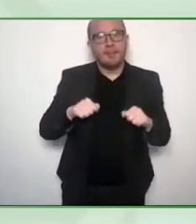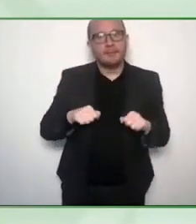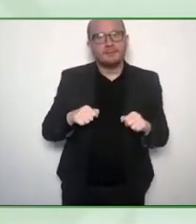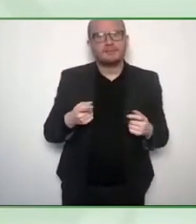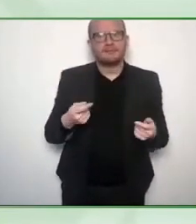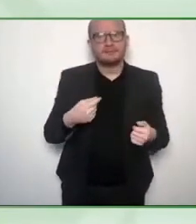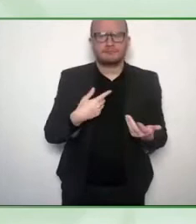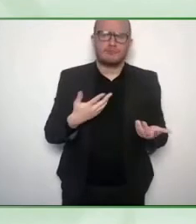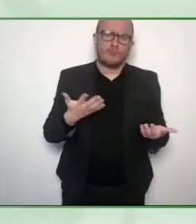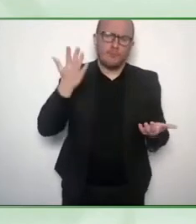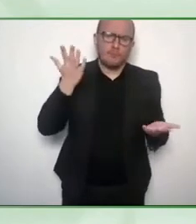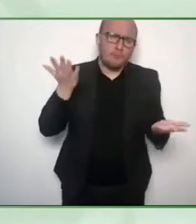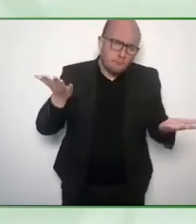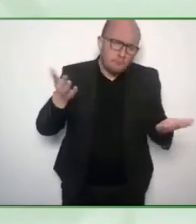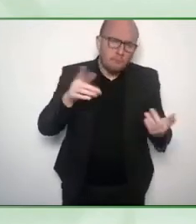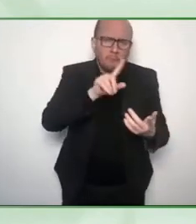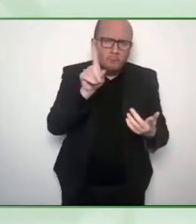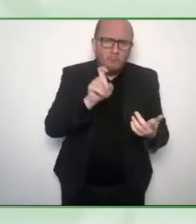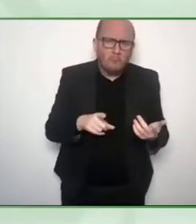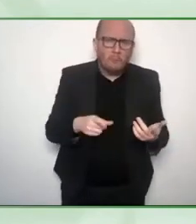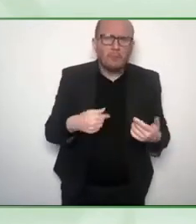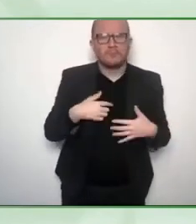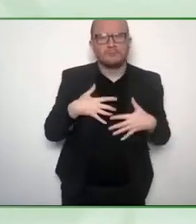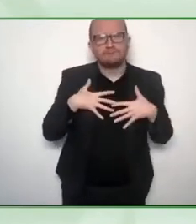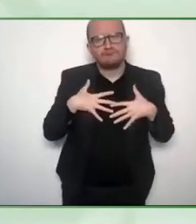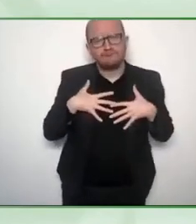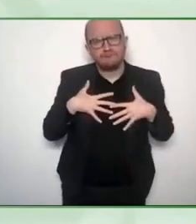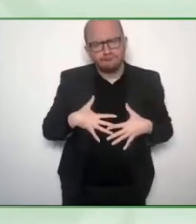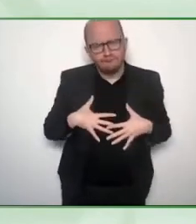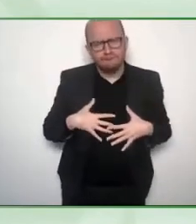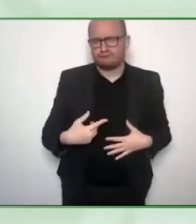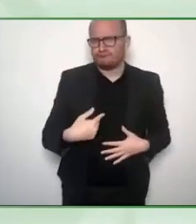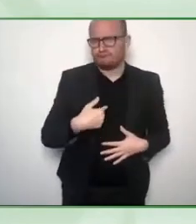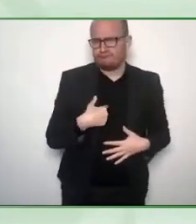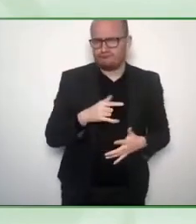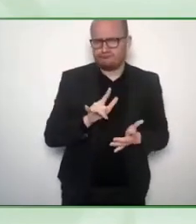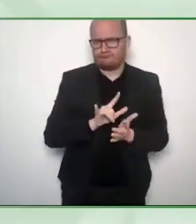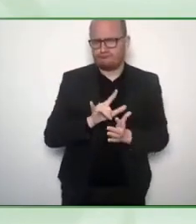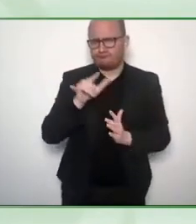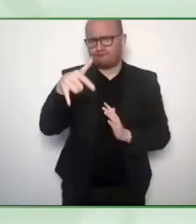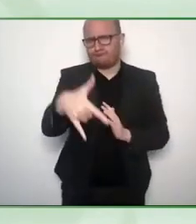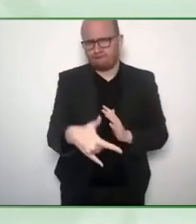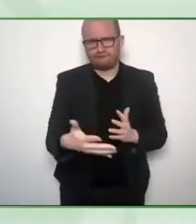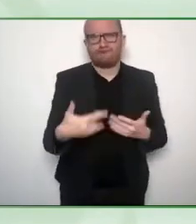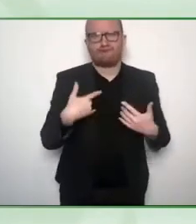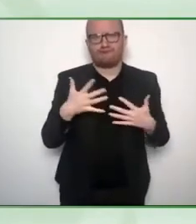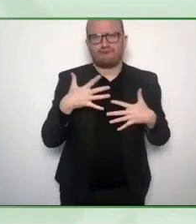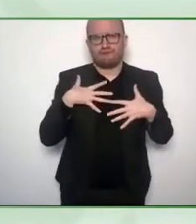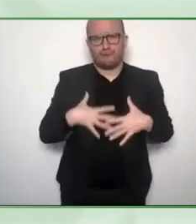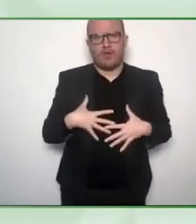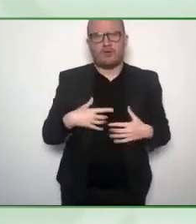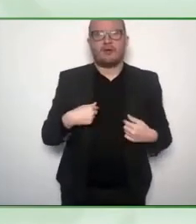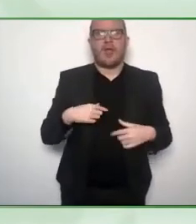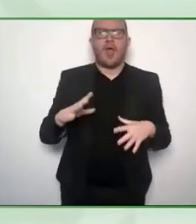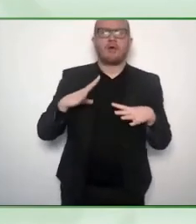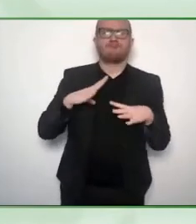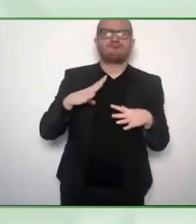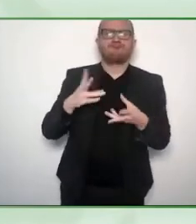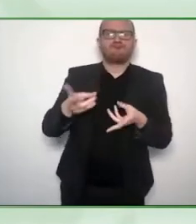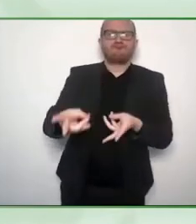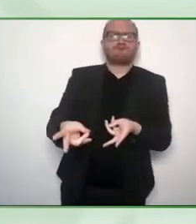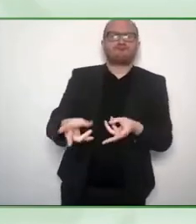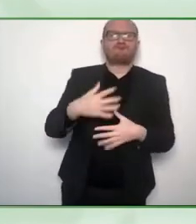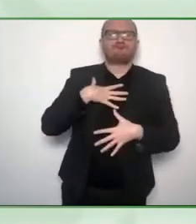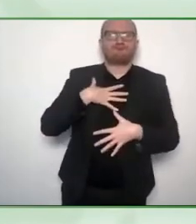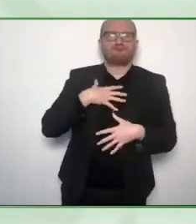Simple. I wanted to go for a holiday myself. So that is why I had to start Planet Able because as a child